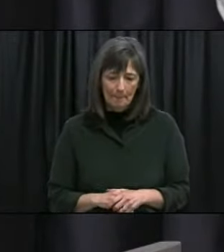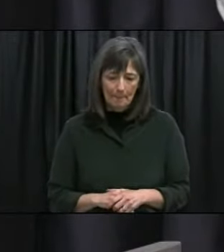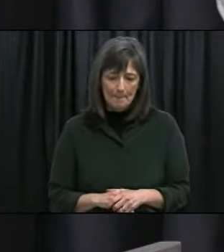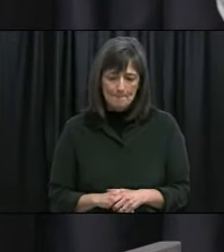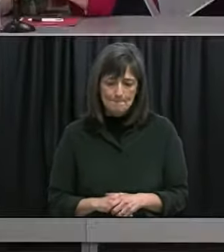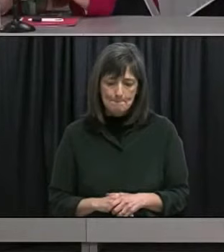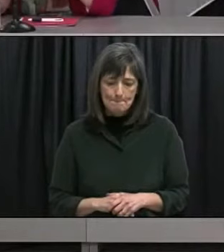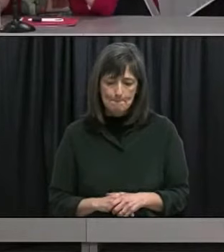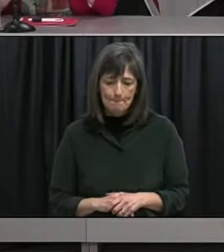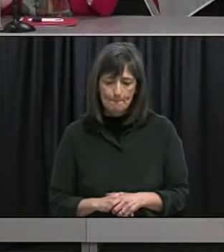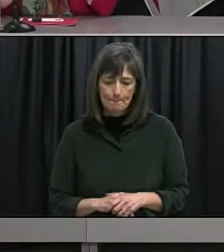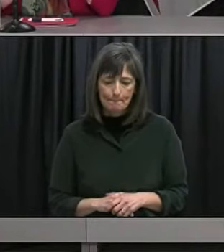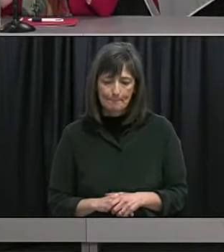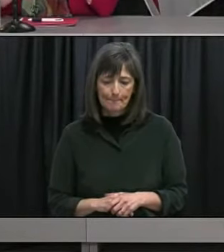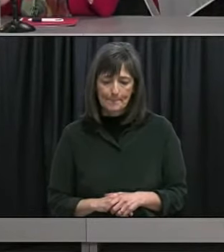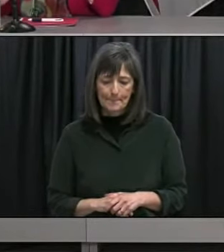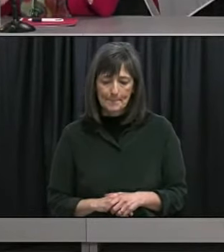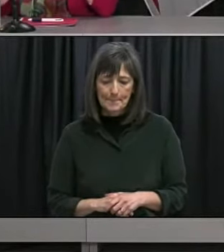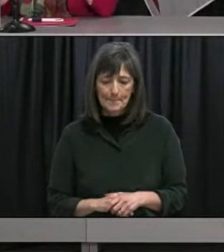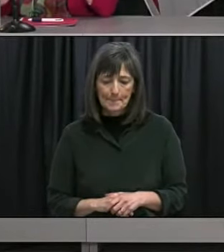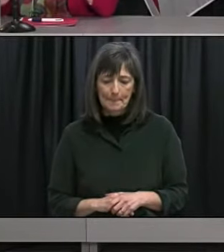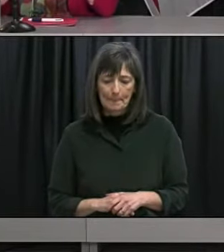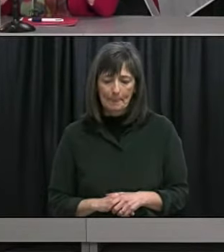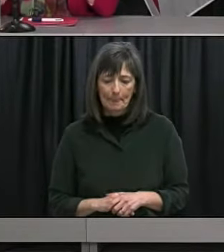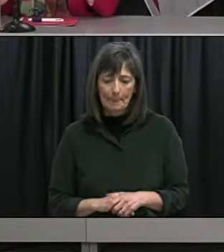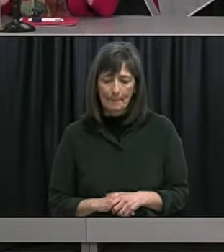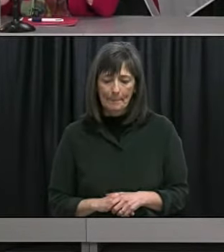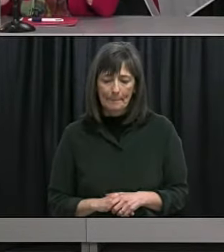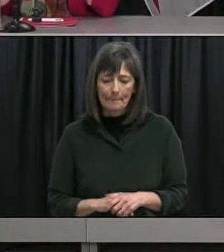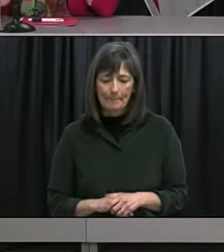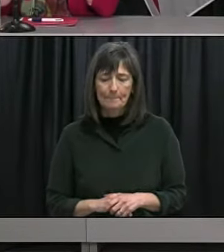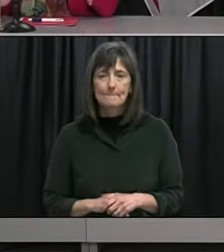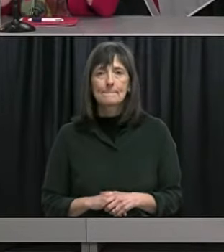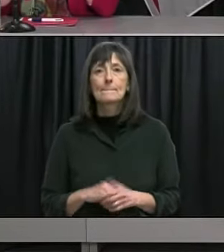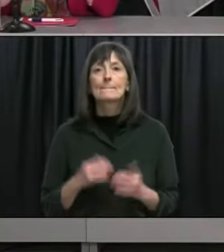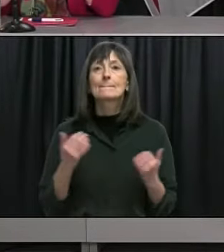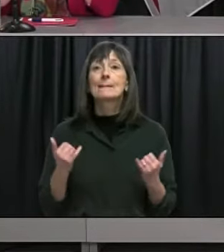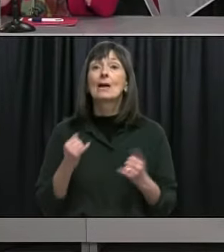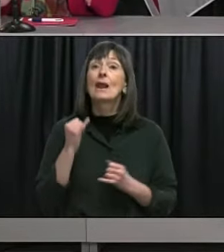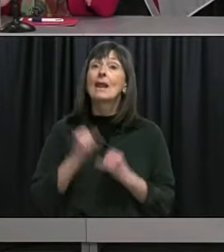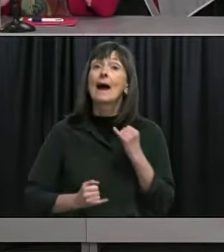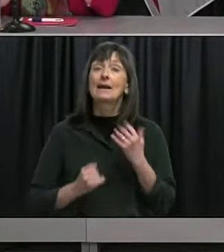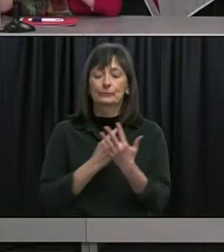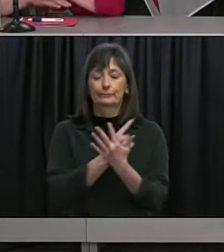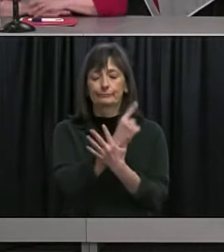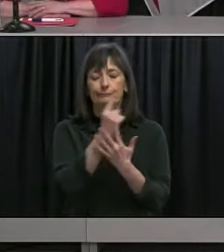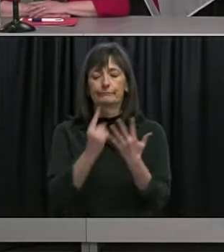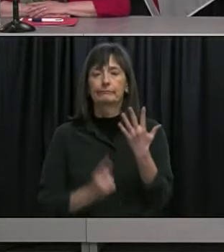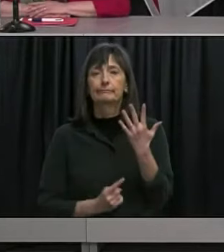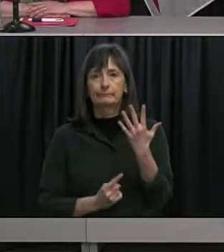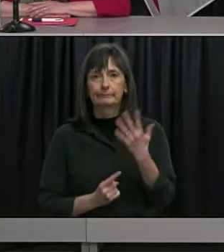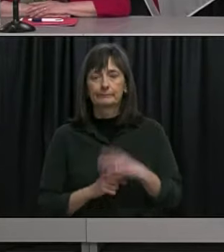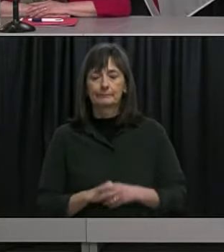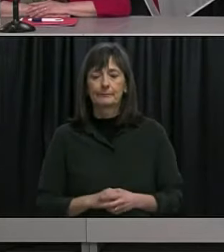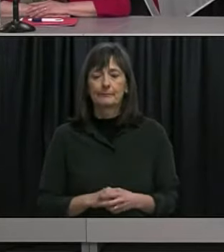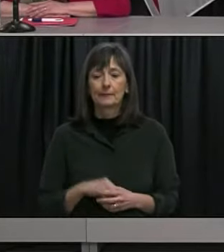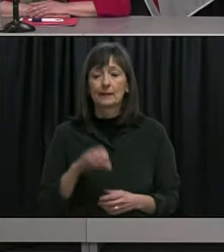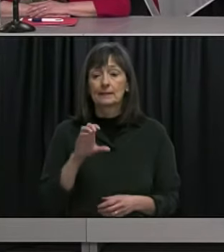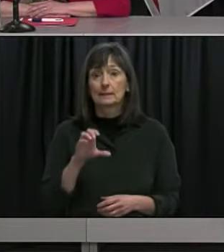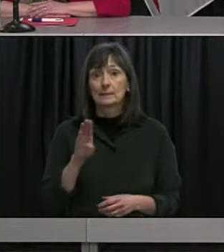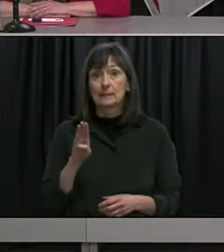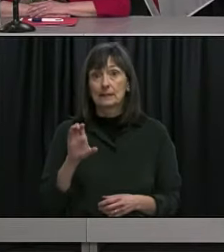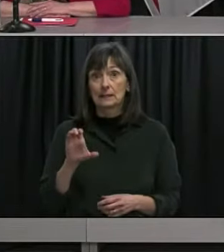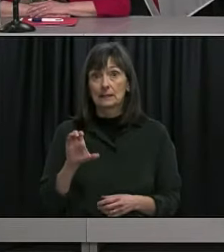thank you thank you I will now go back through each reporter to see if you have one final question Peter Cowan with